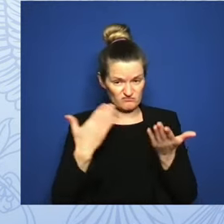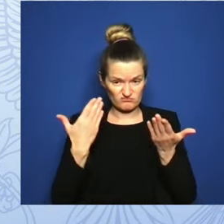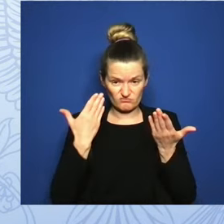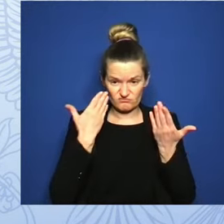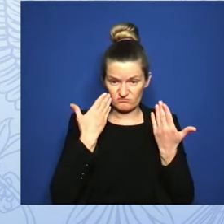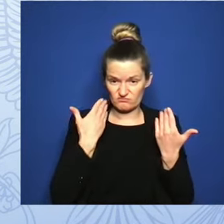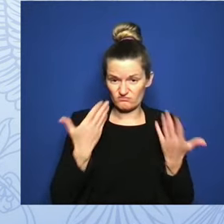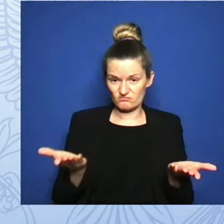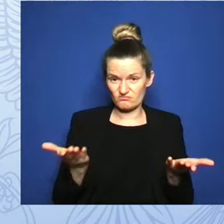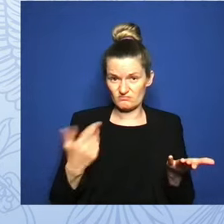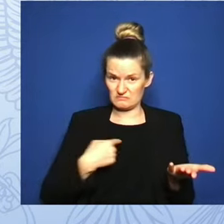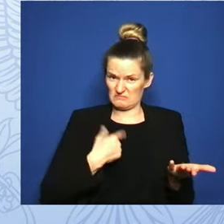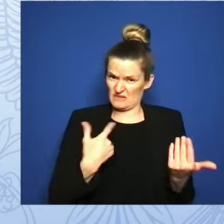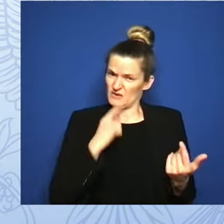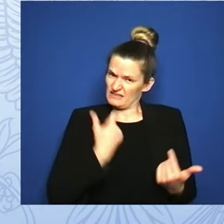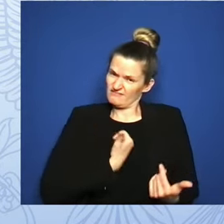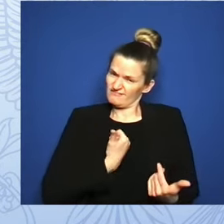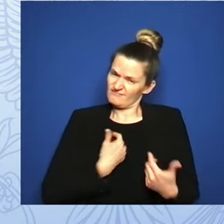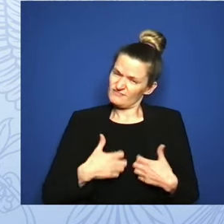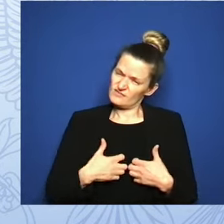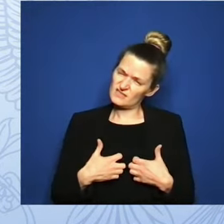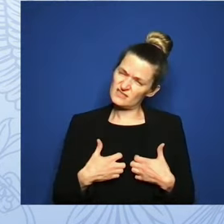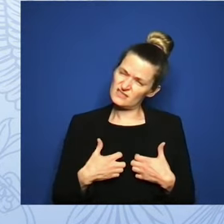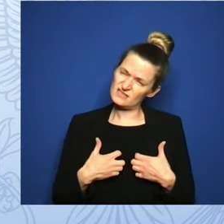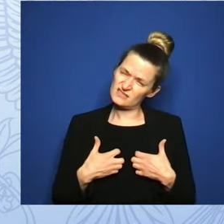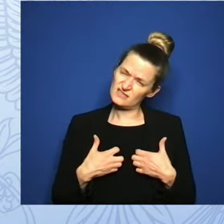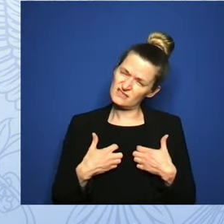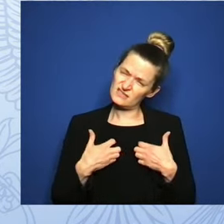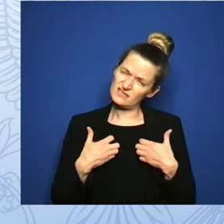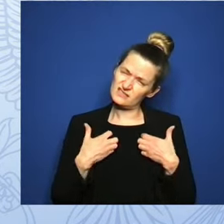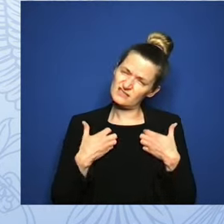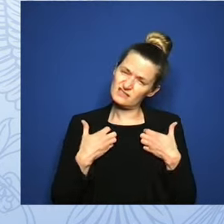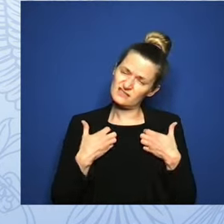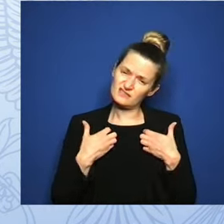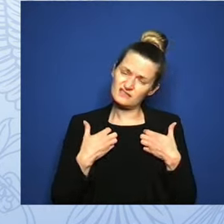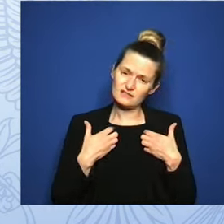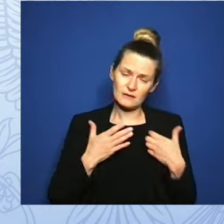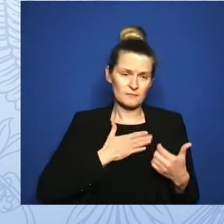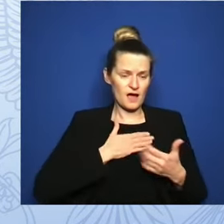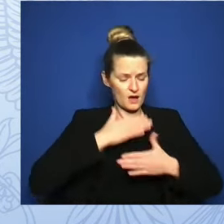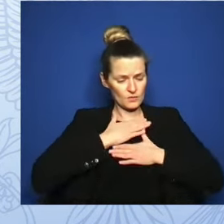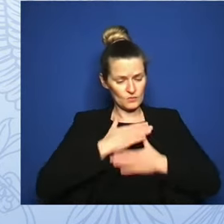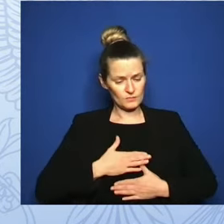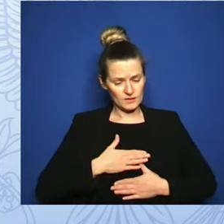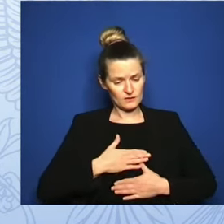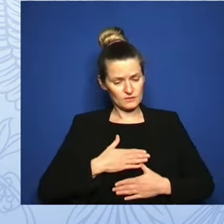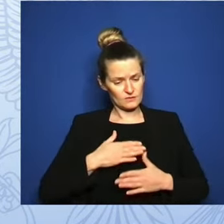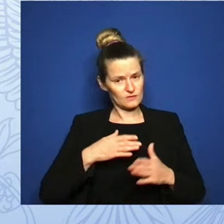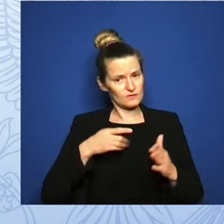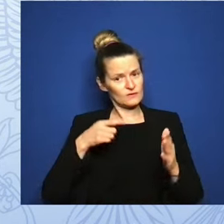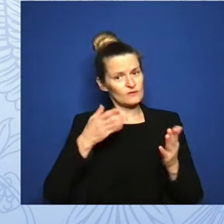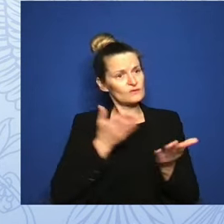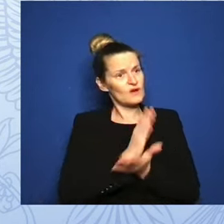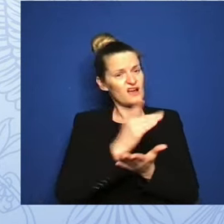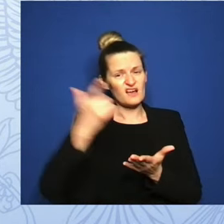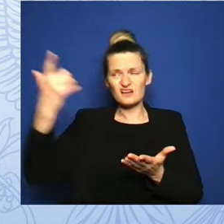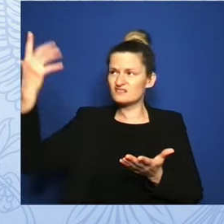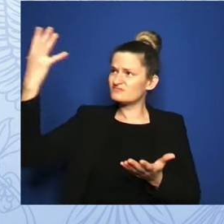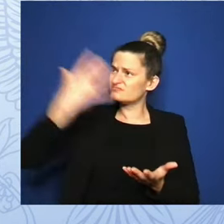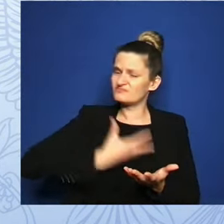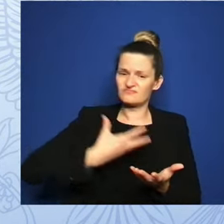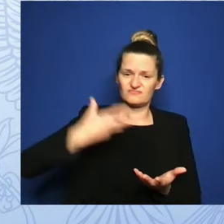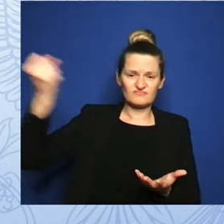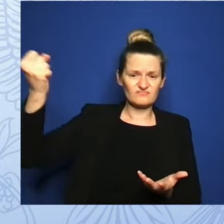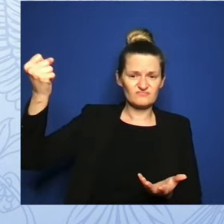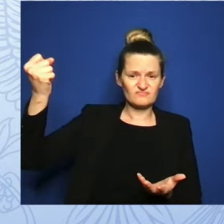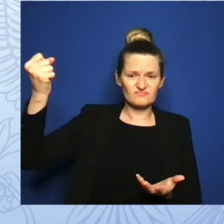people who have taken our human rights to health and liberty and personal autonomy. Someone needs to fight